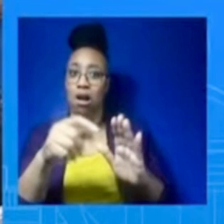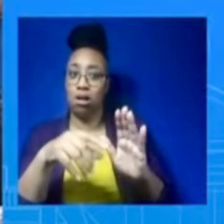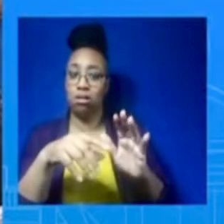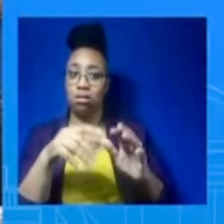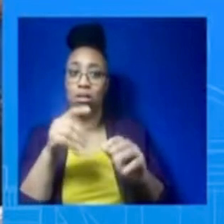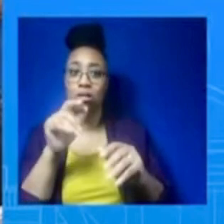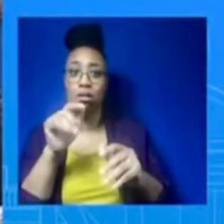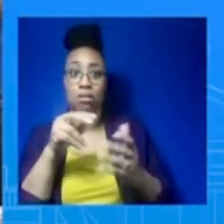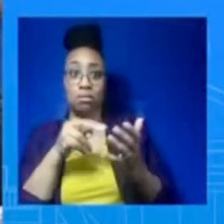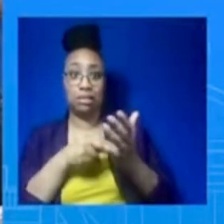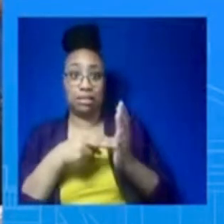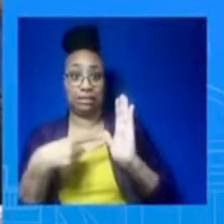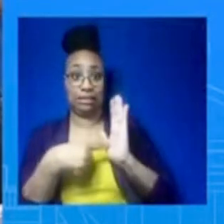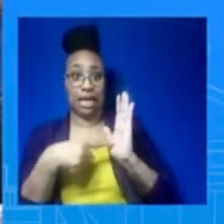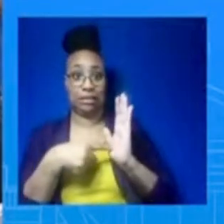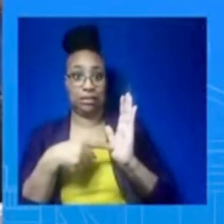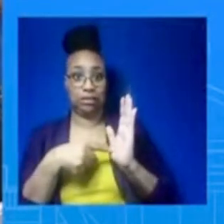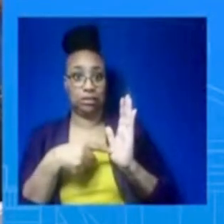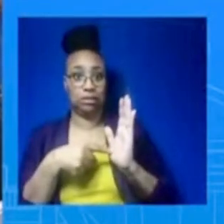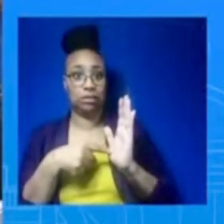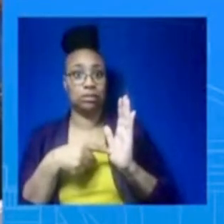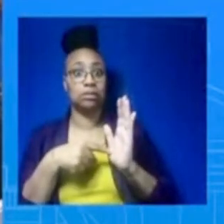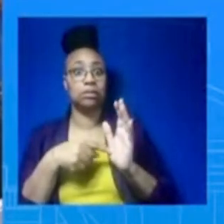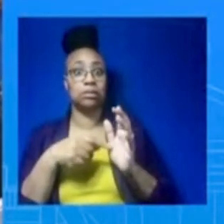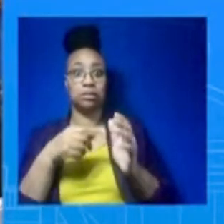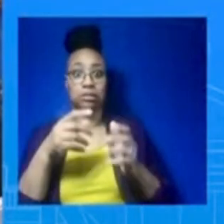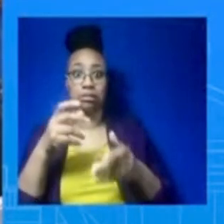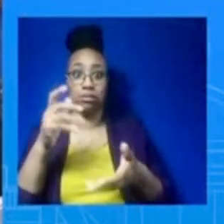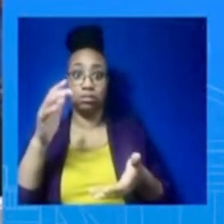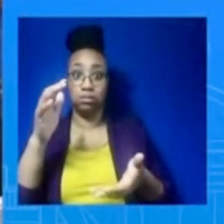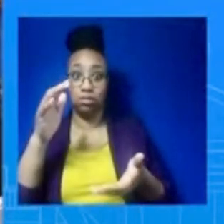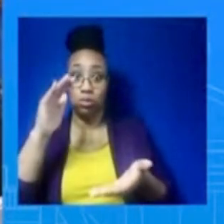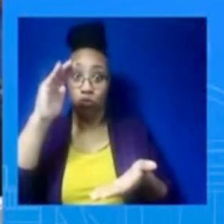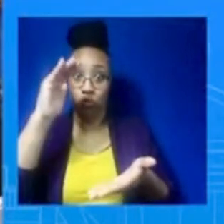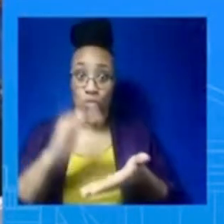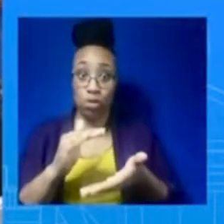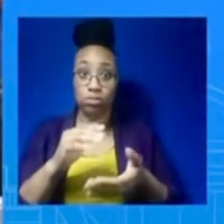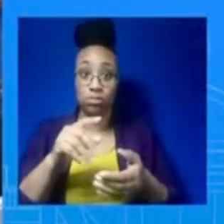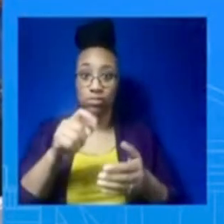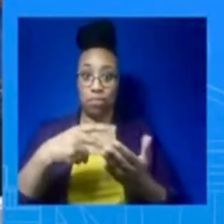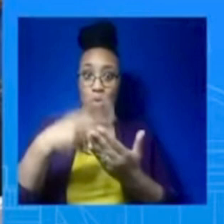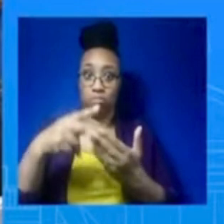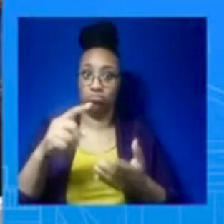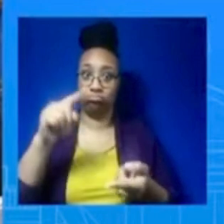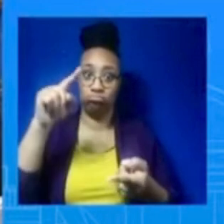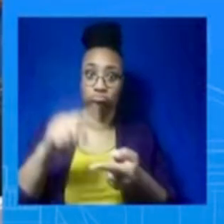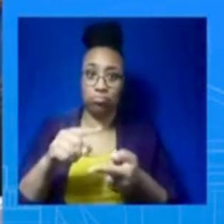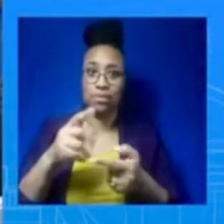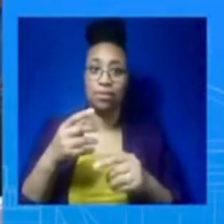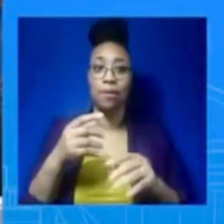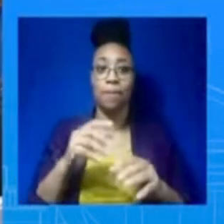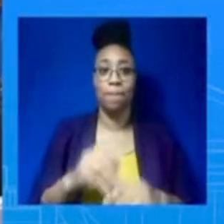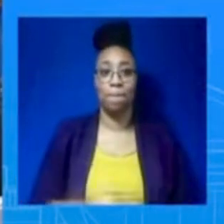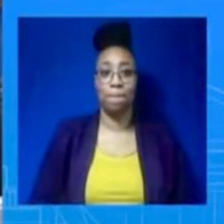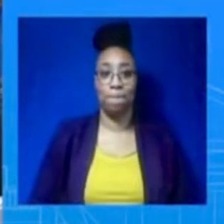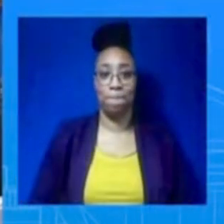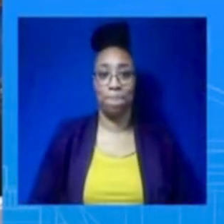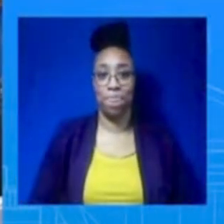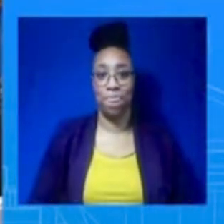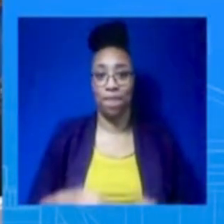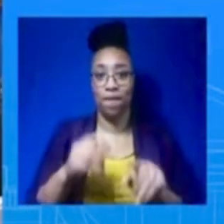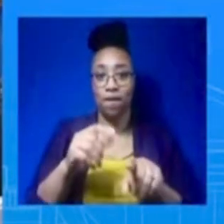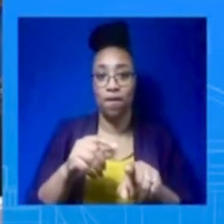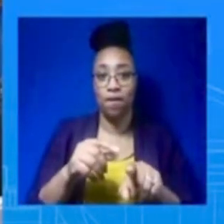back on that characterization, but can you explain, how does it square with the President's commitment not to cut